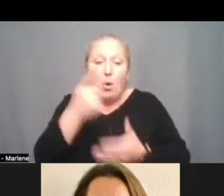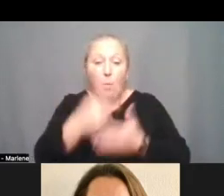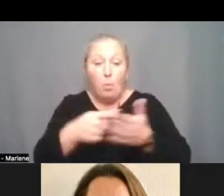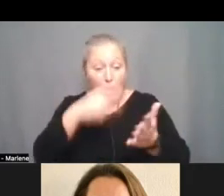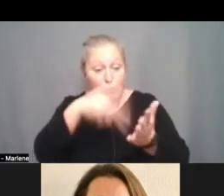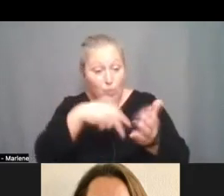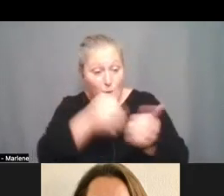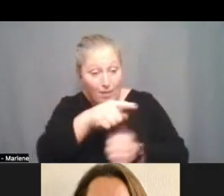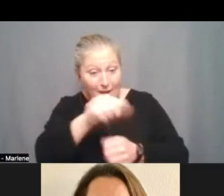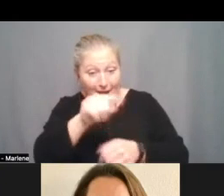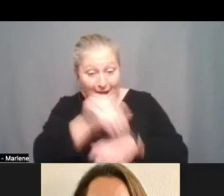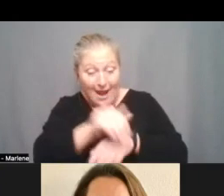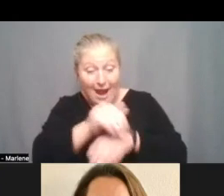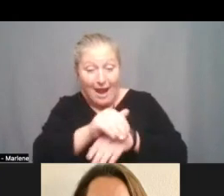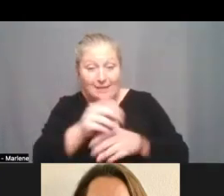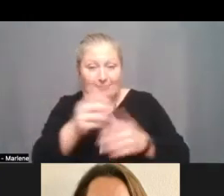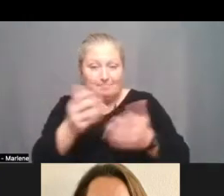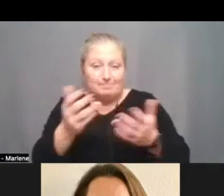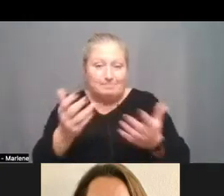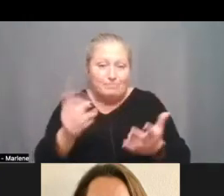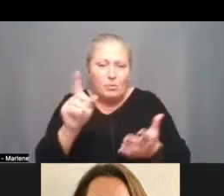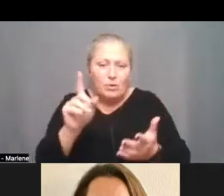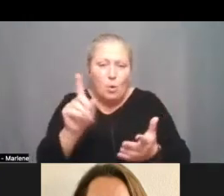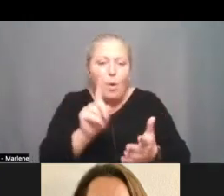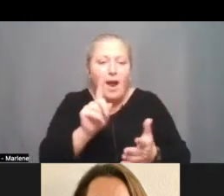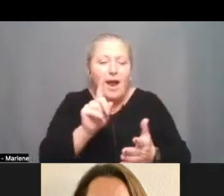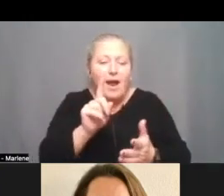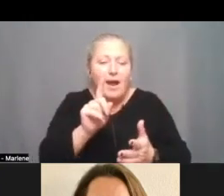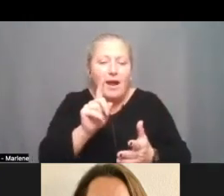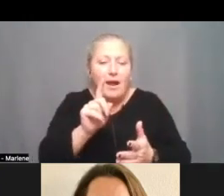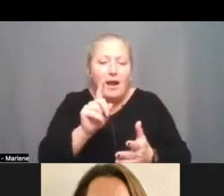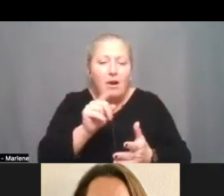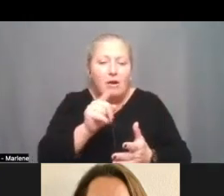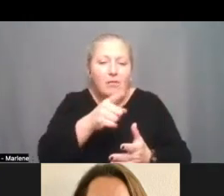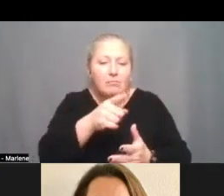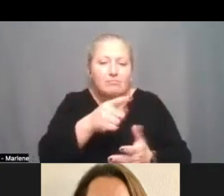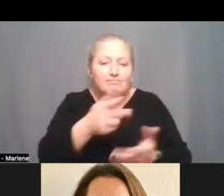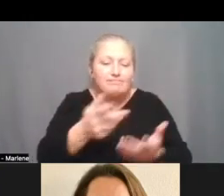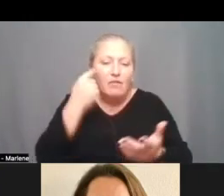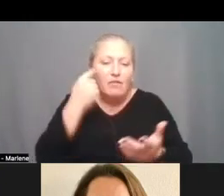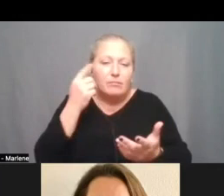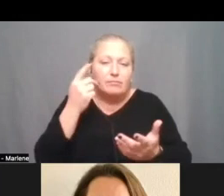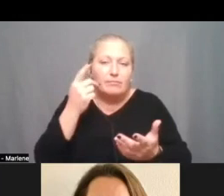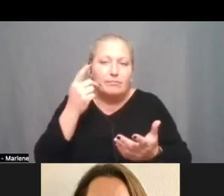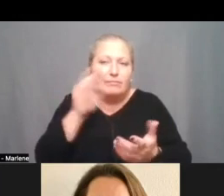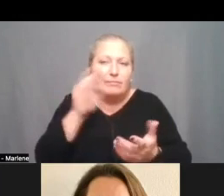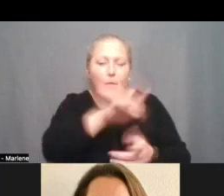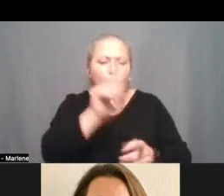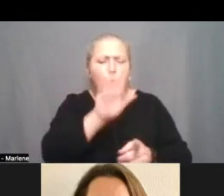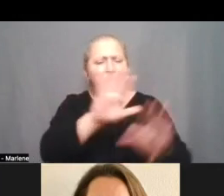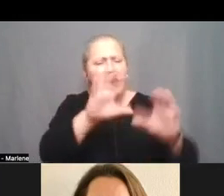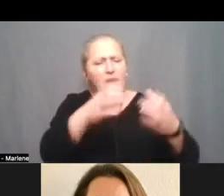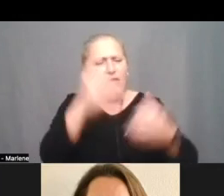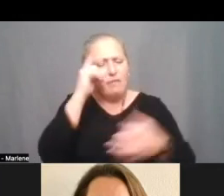night um where they are in terms of like you know where where they're categorized on this f and p